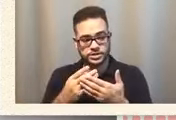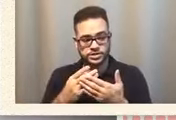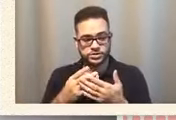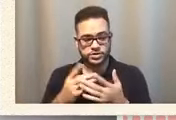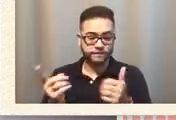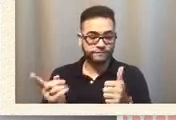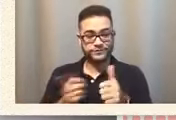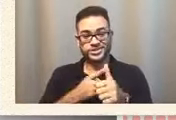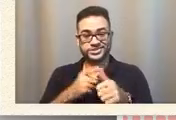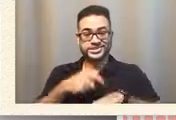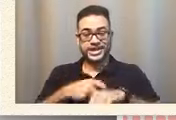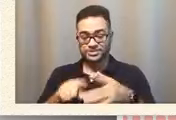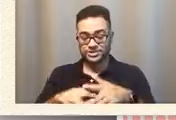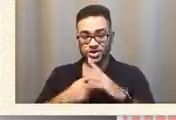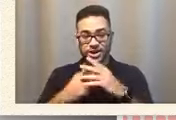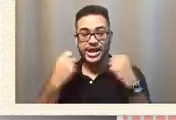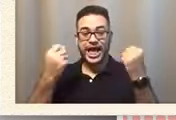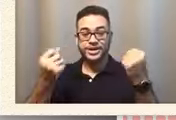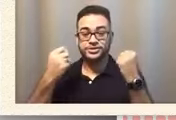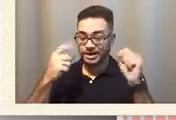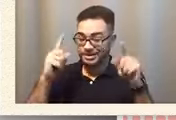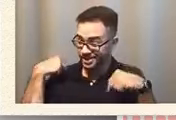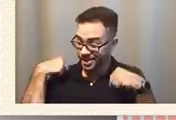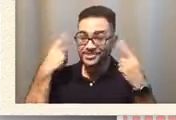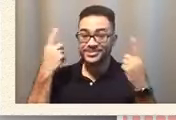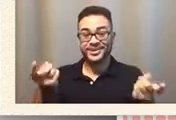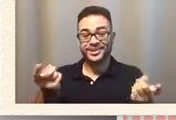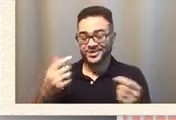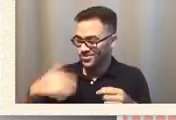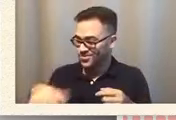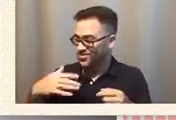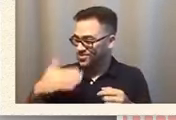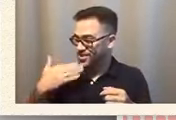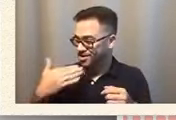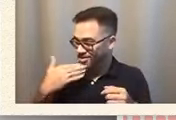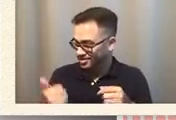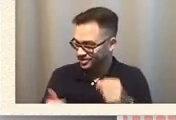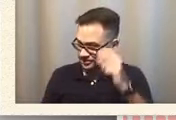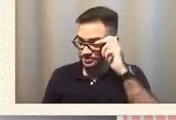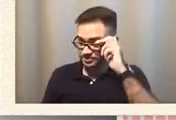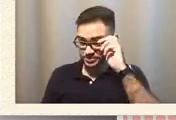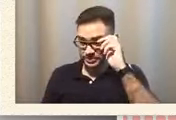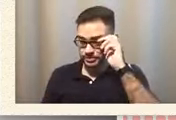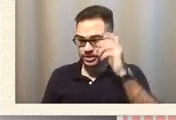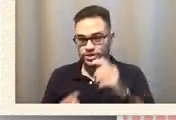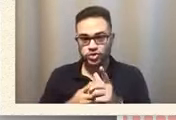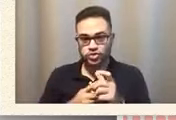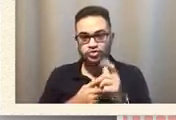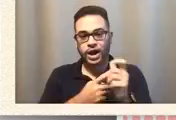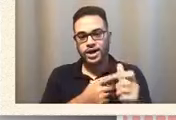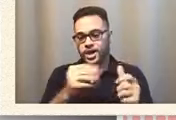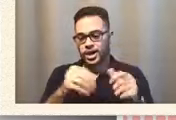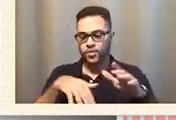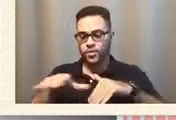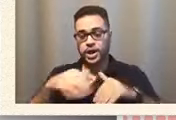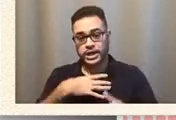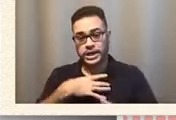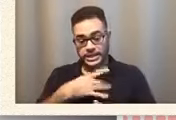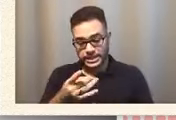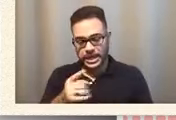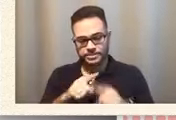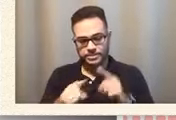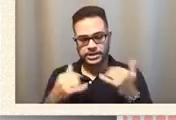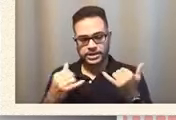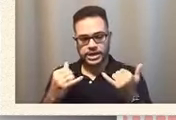nice running and walking that he loves to do but he just look up